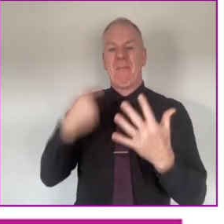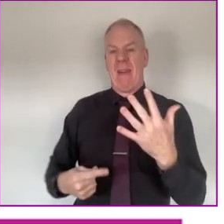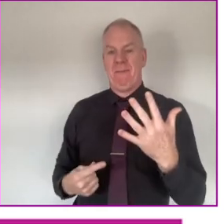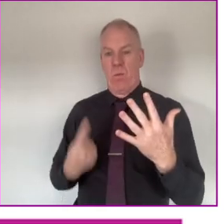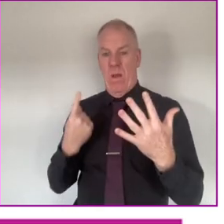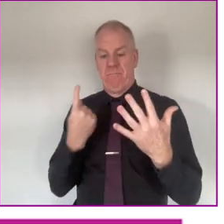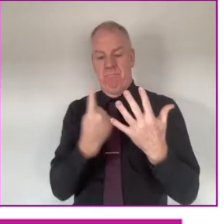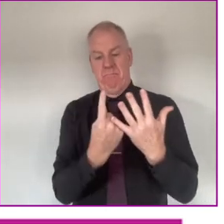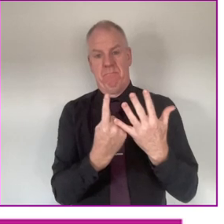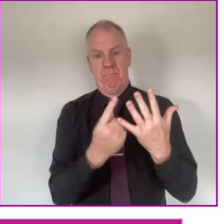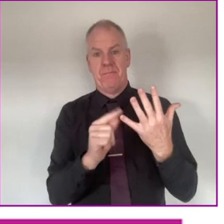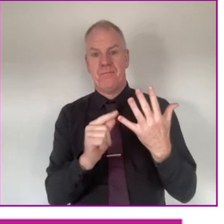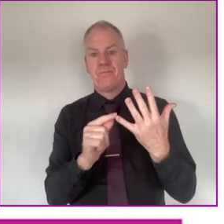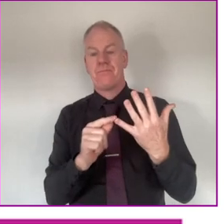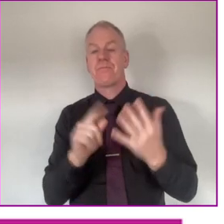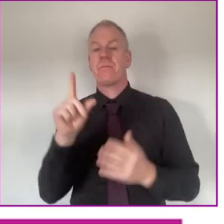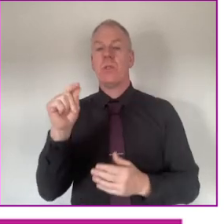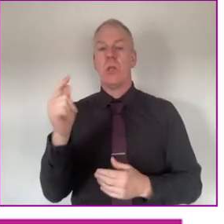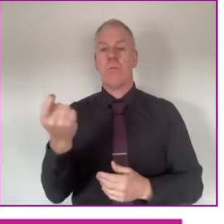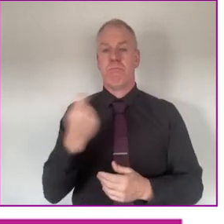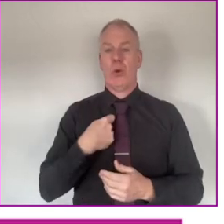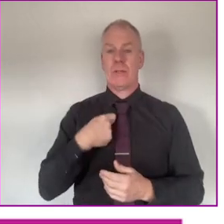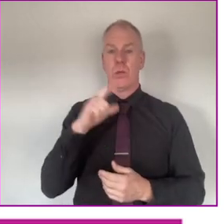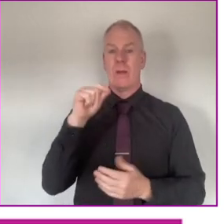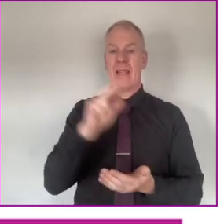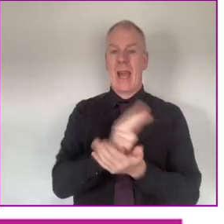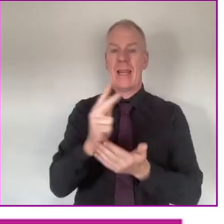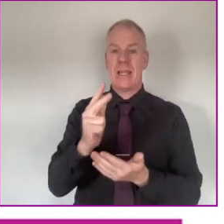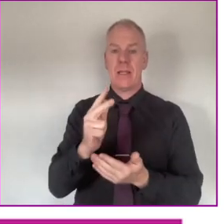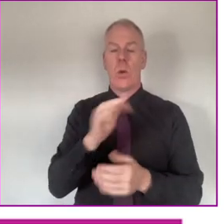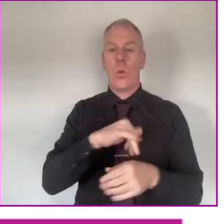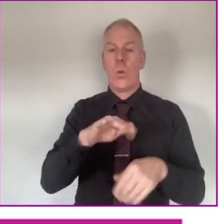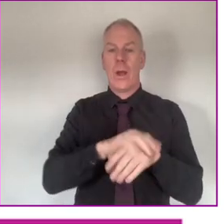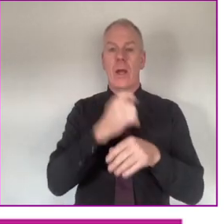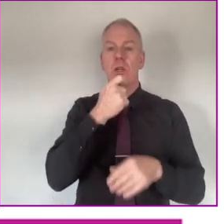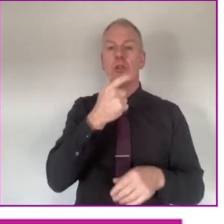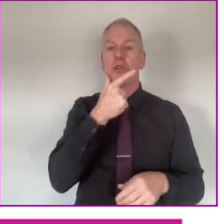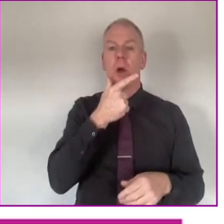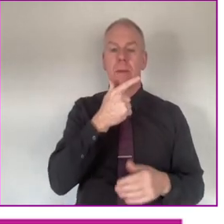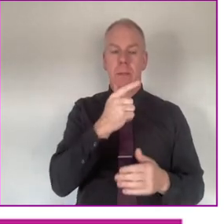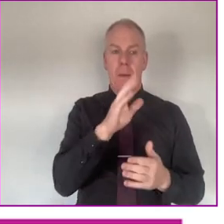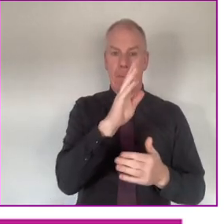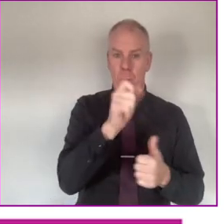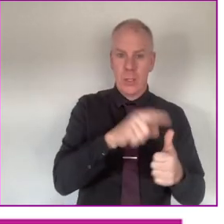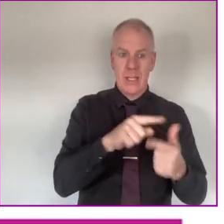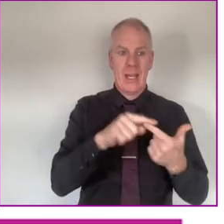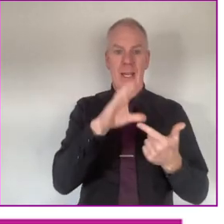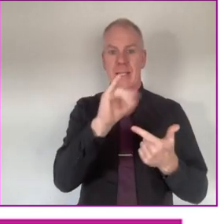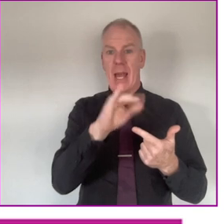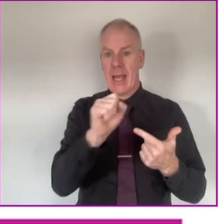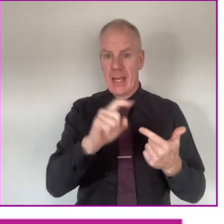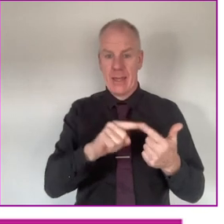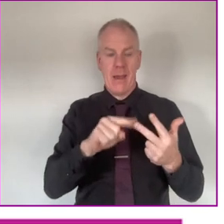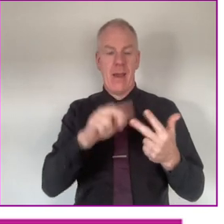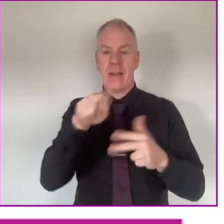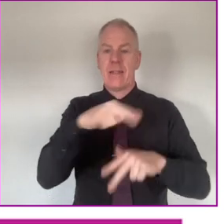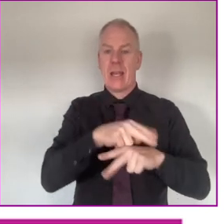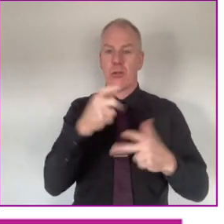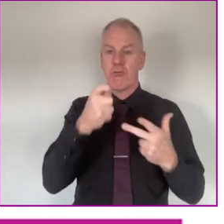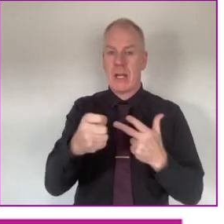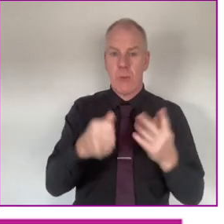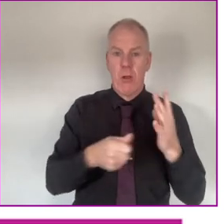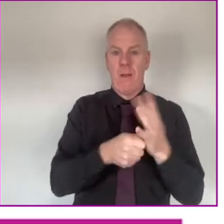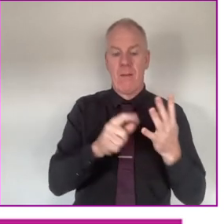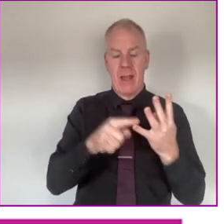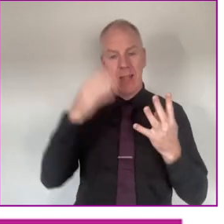one of the five selected. And that was in 2018. There was somebody appointed to Bus Air and Dublin Bus. CIE. The National Transport Authority. And